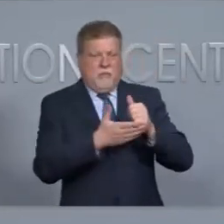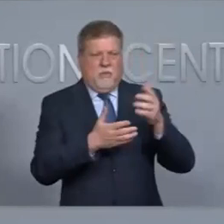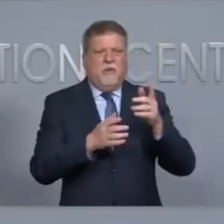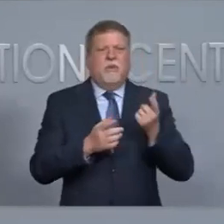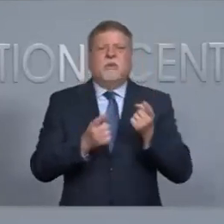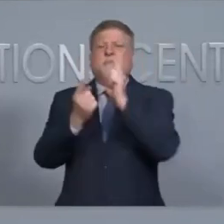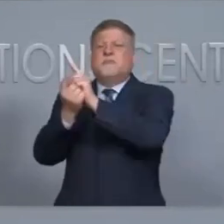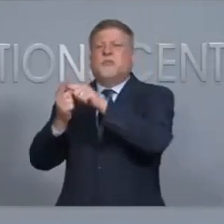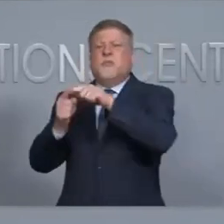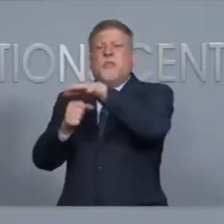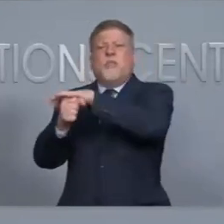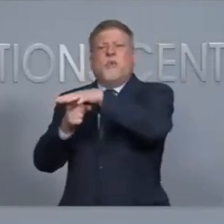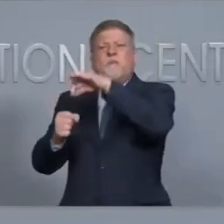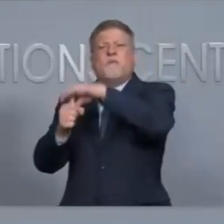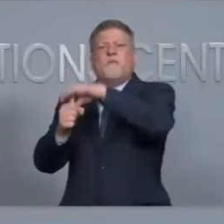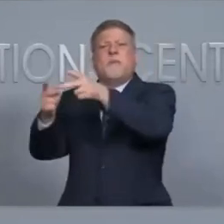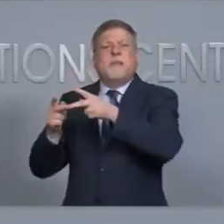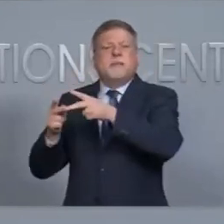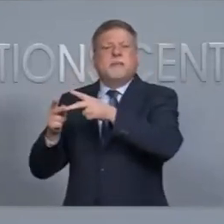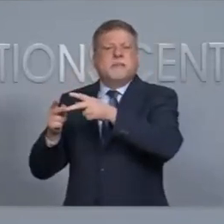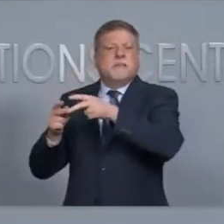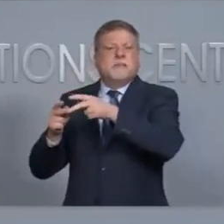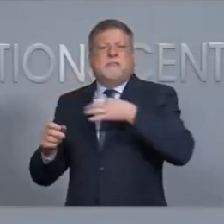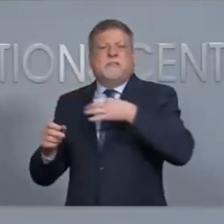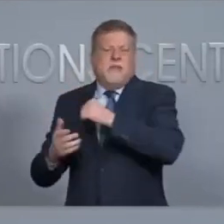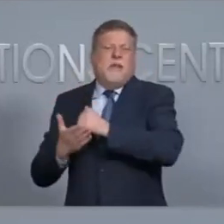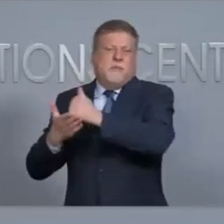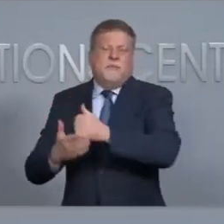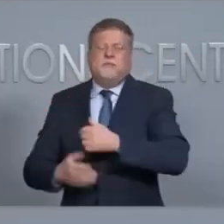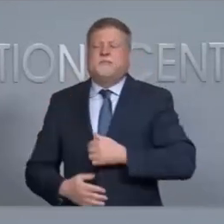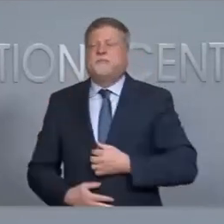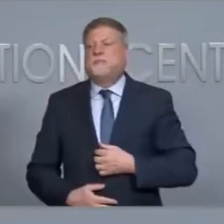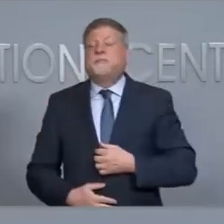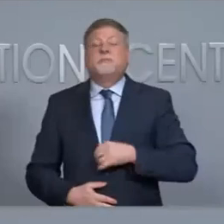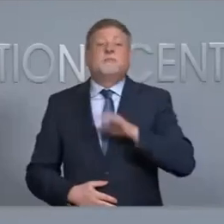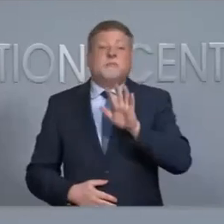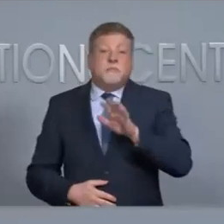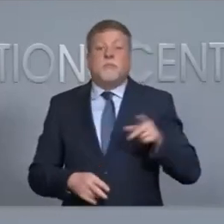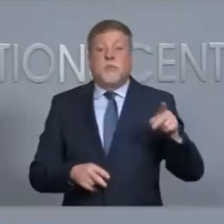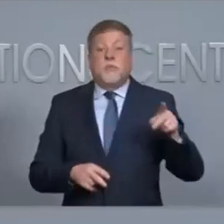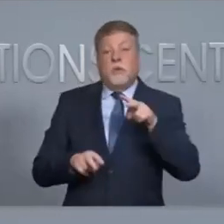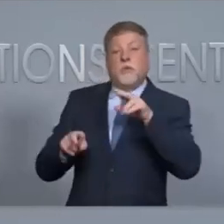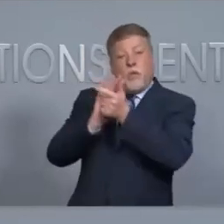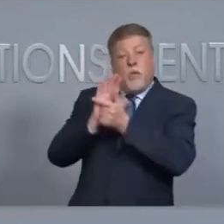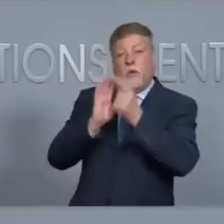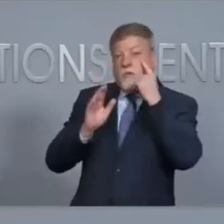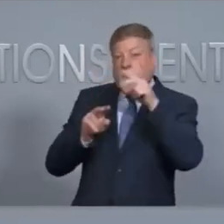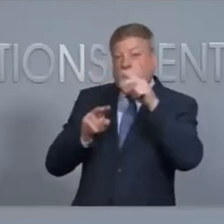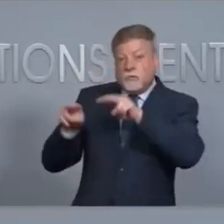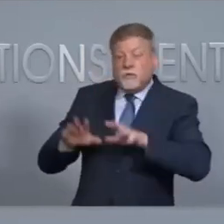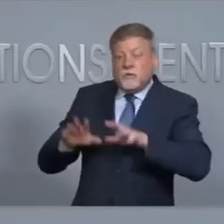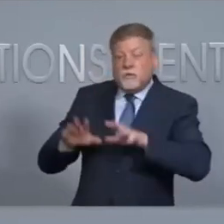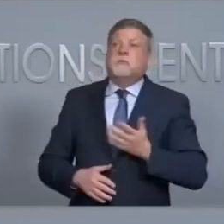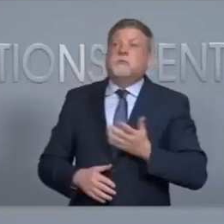to have assistance in the polling place. It does, the observer laws have